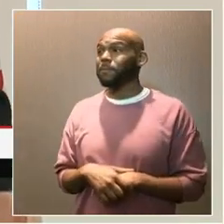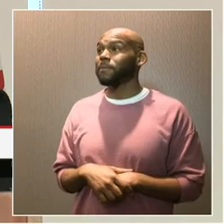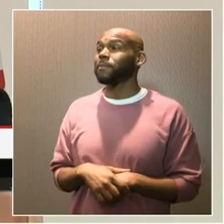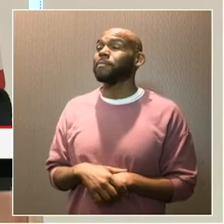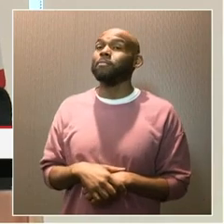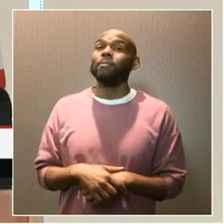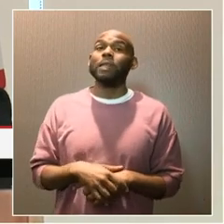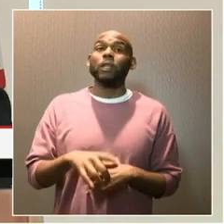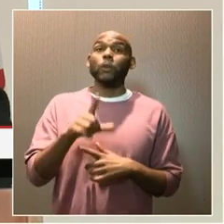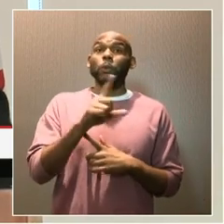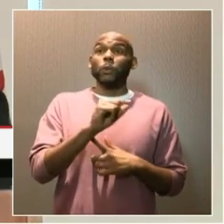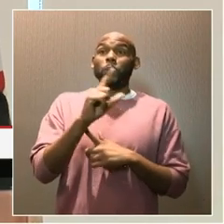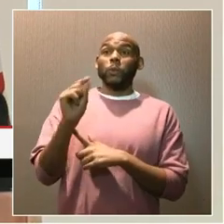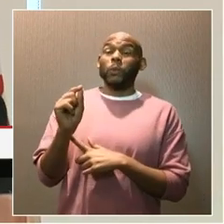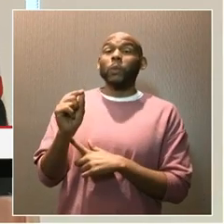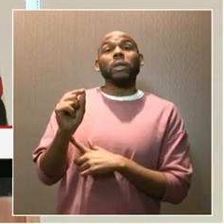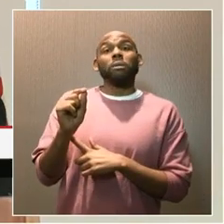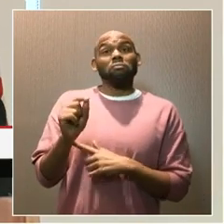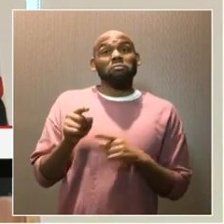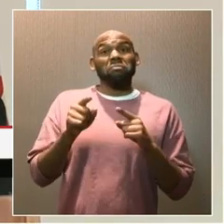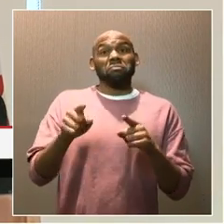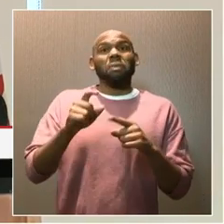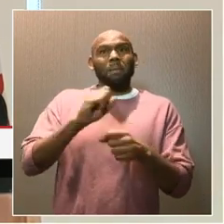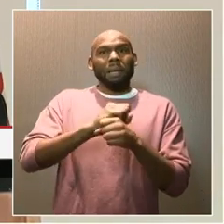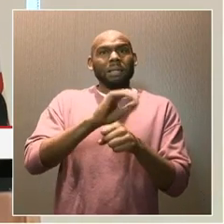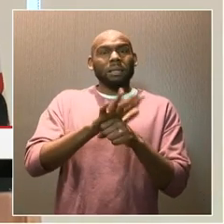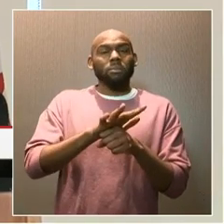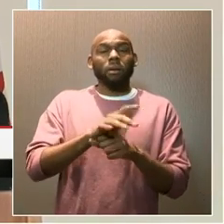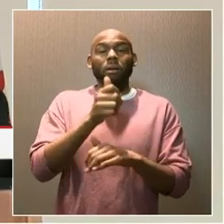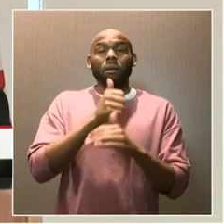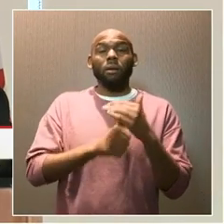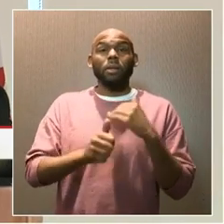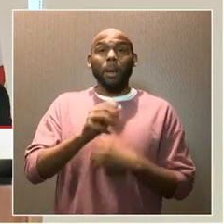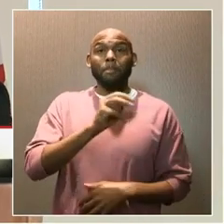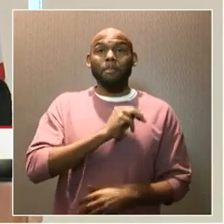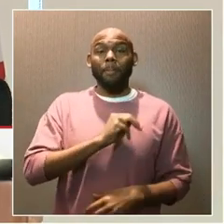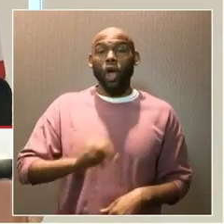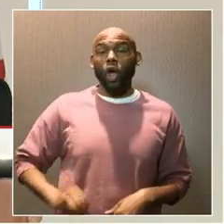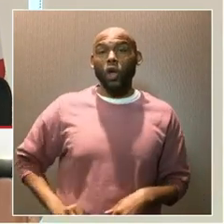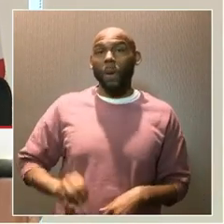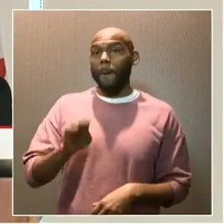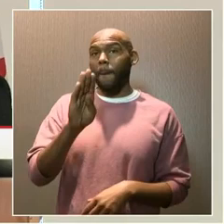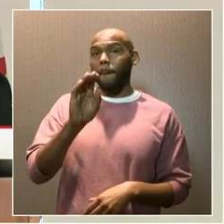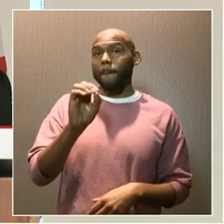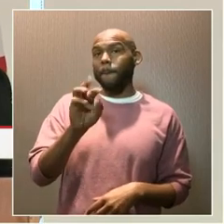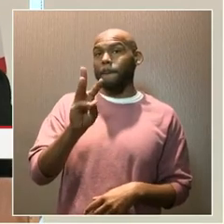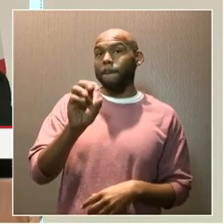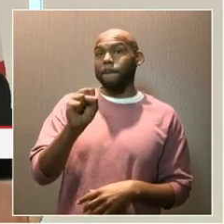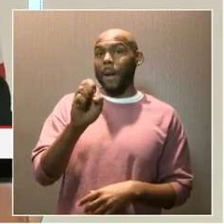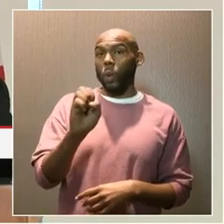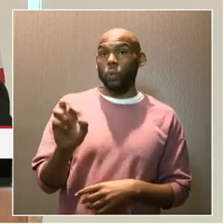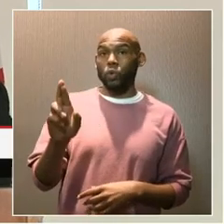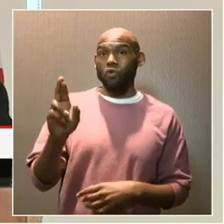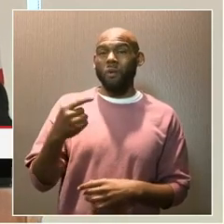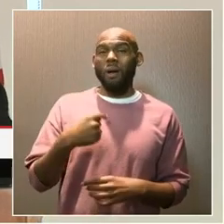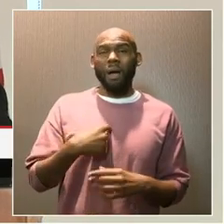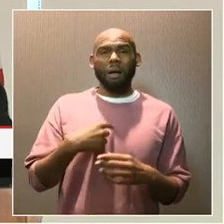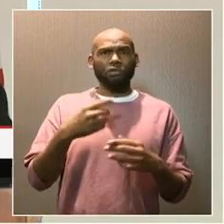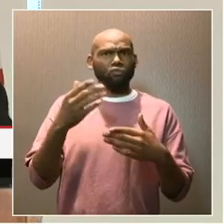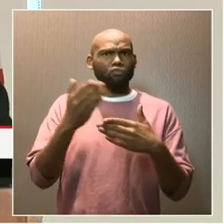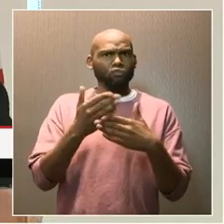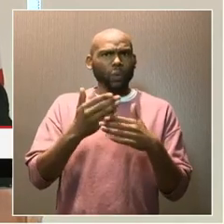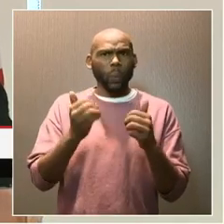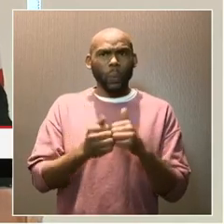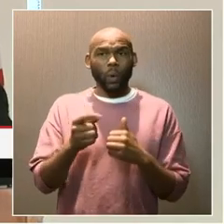In 2020, during the start of the pandemic, under the leadership of Mayor Bowser, and I shared with you when I asked